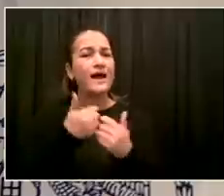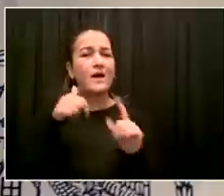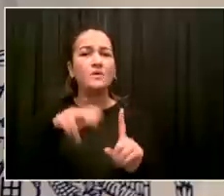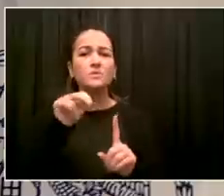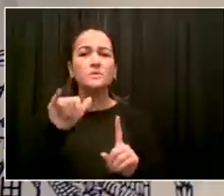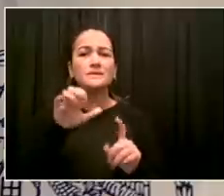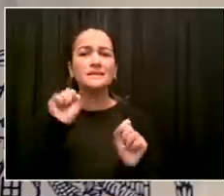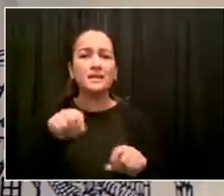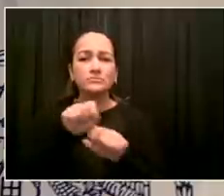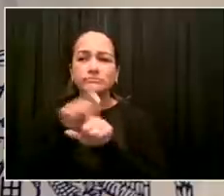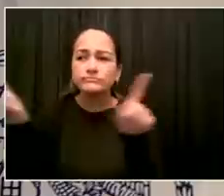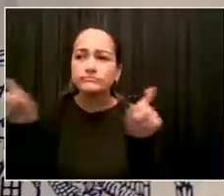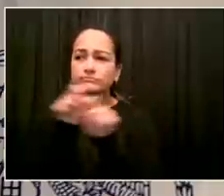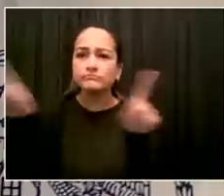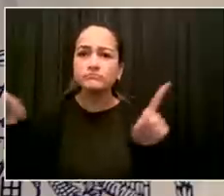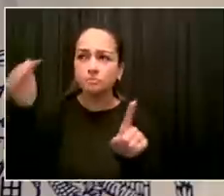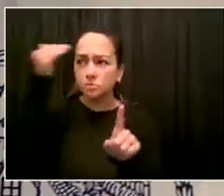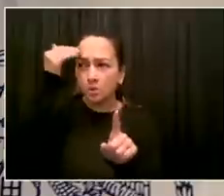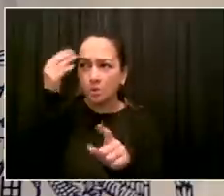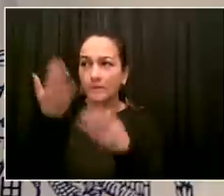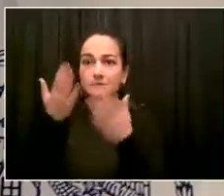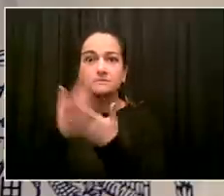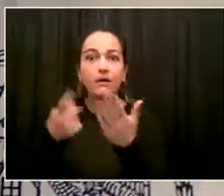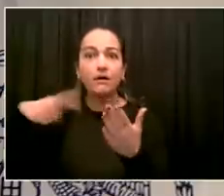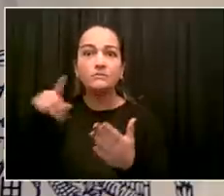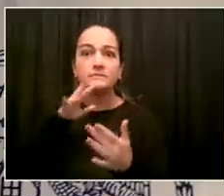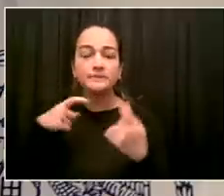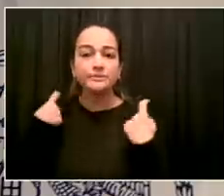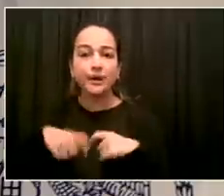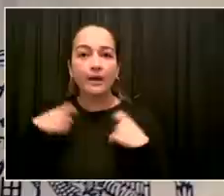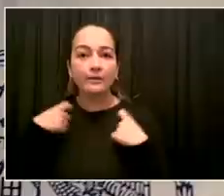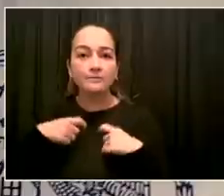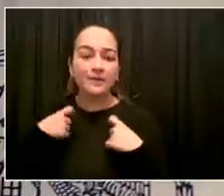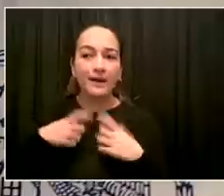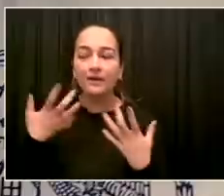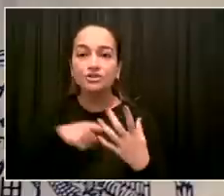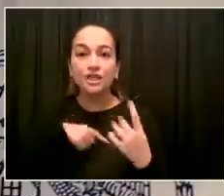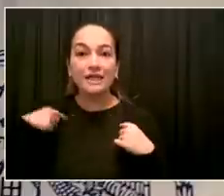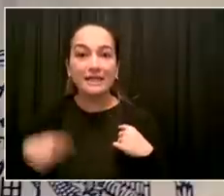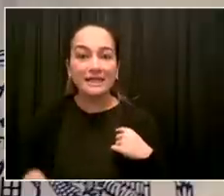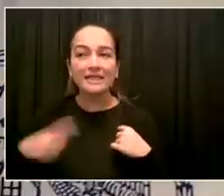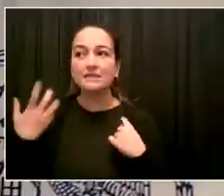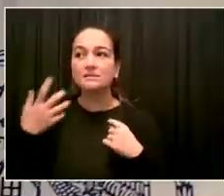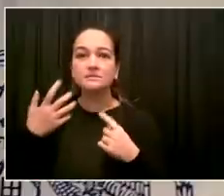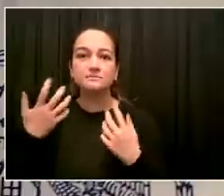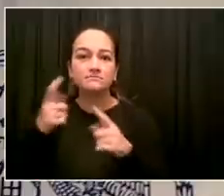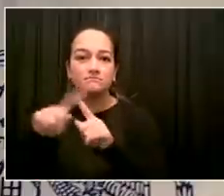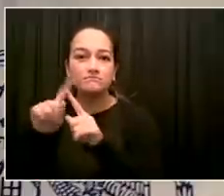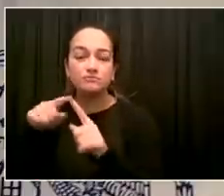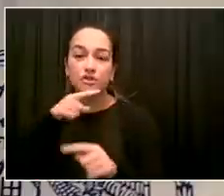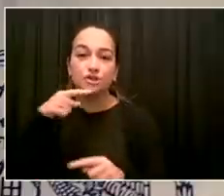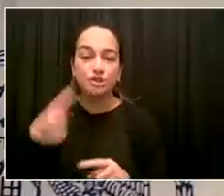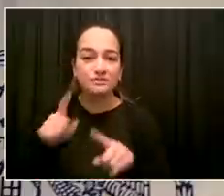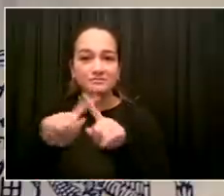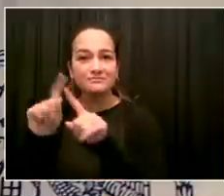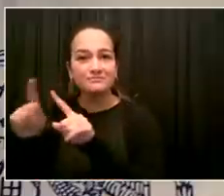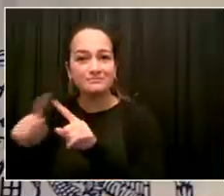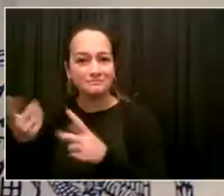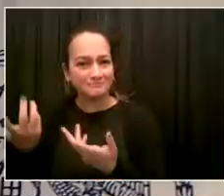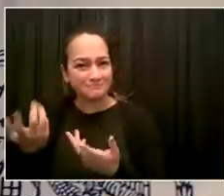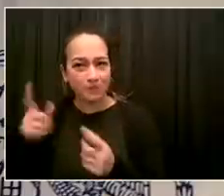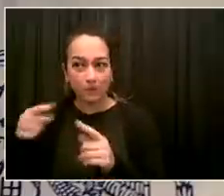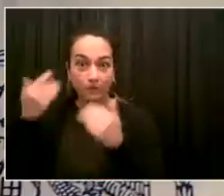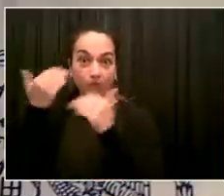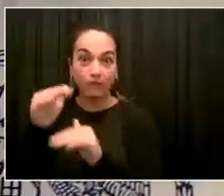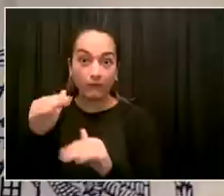in the many, many diverse languages that people who live in these basement apartments and in these vulnerable parts of Queens, that languages